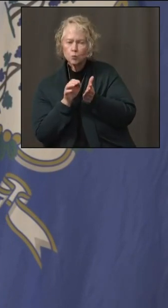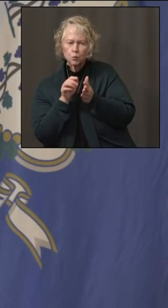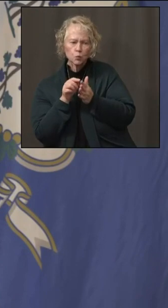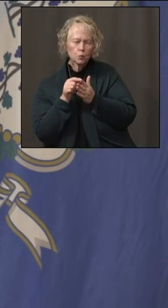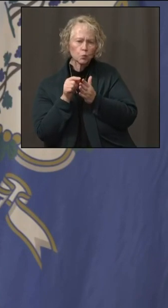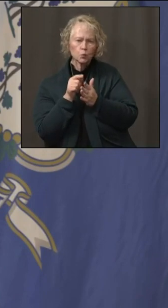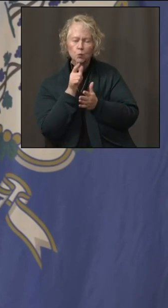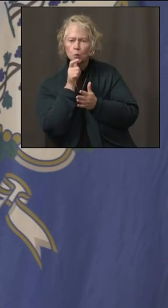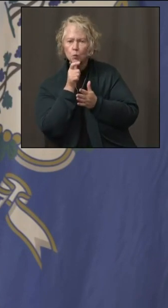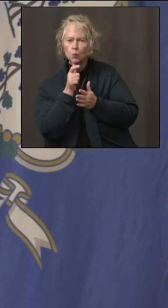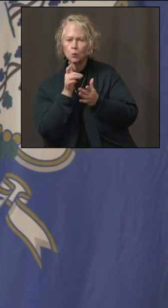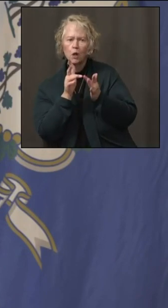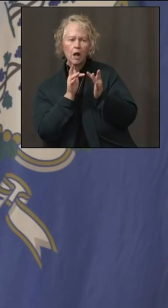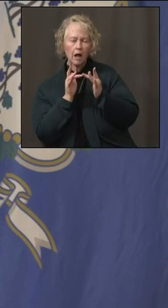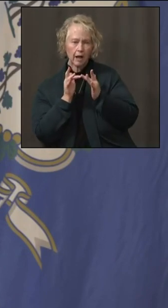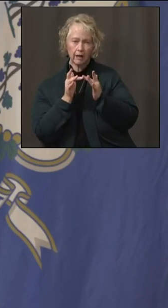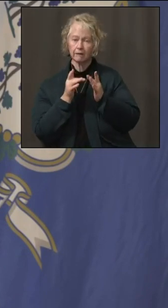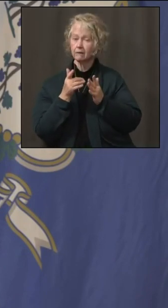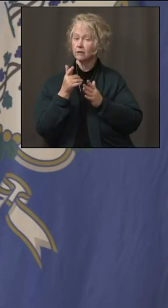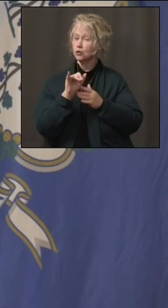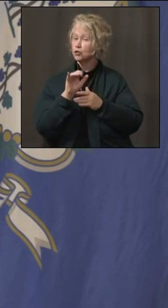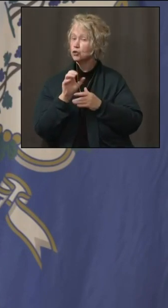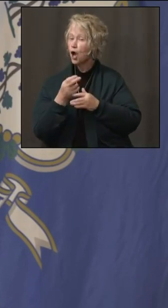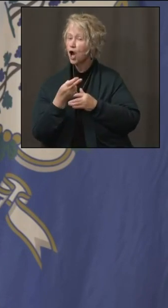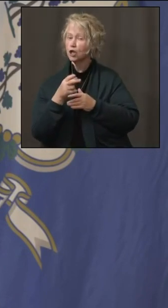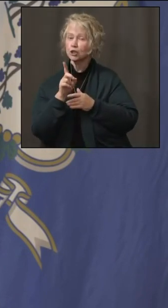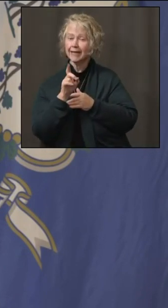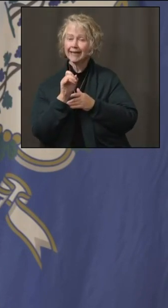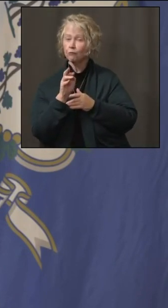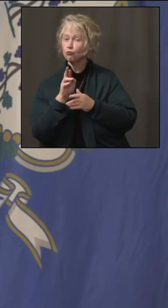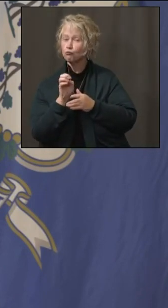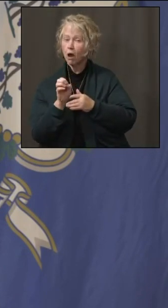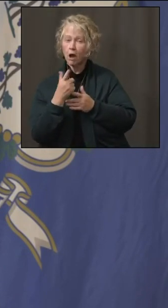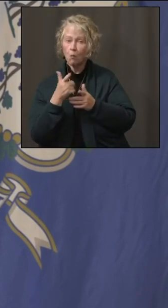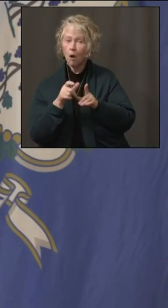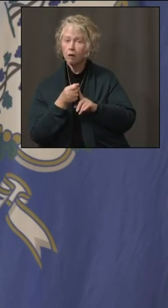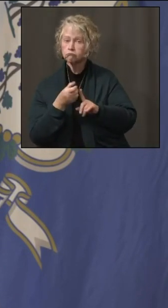this. But, Joshua Deirdre, do you want to add to that?